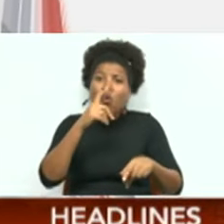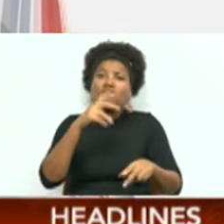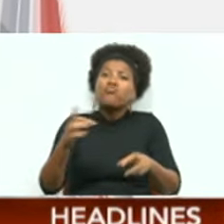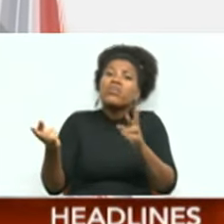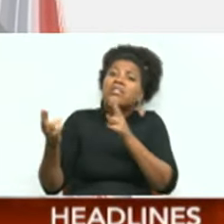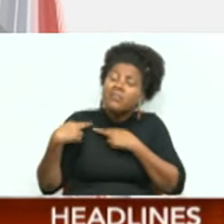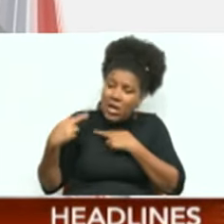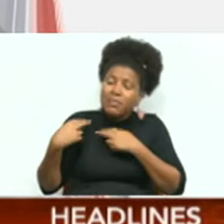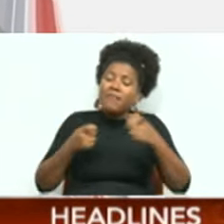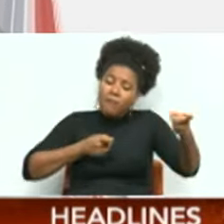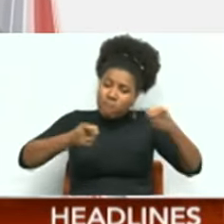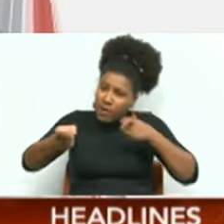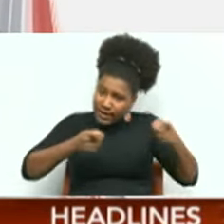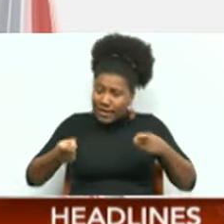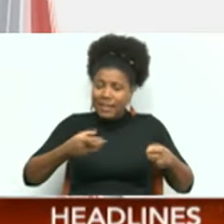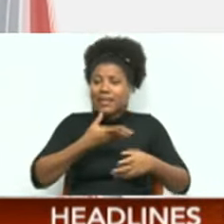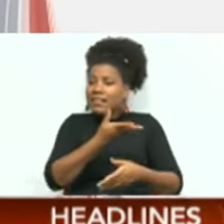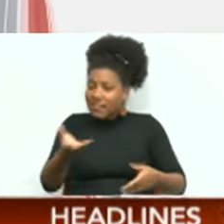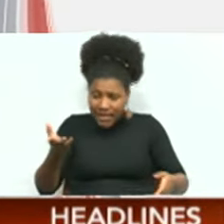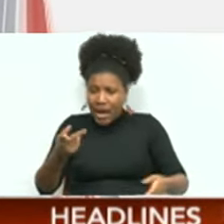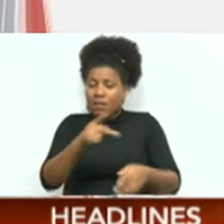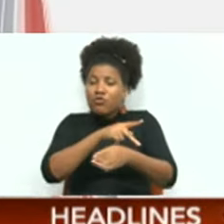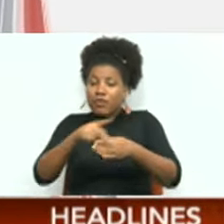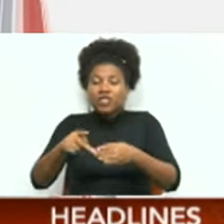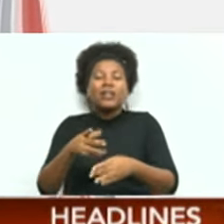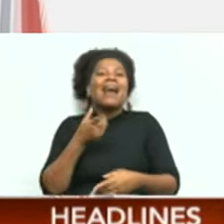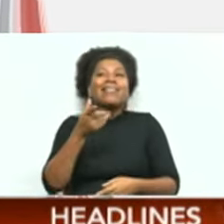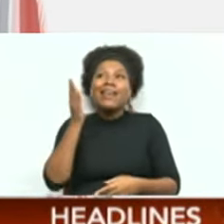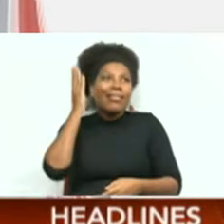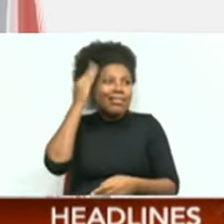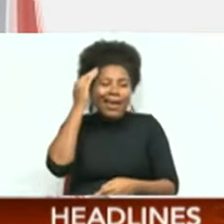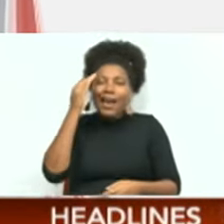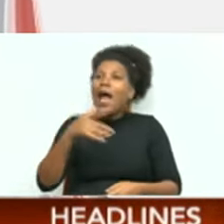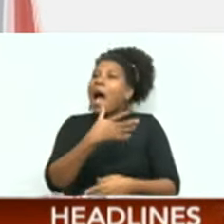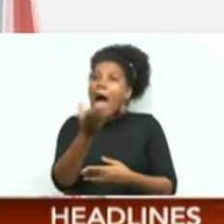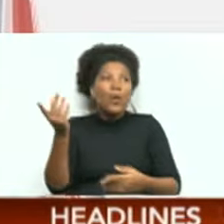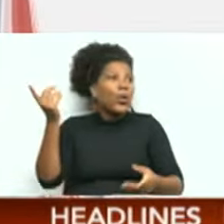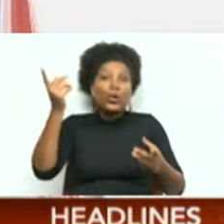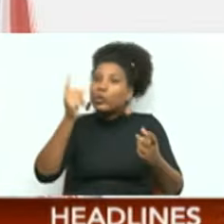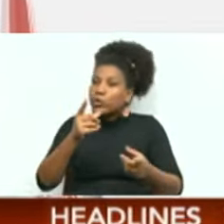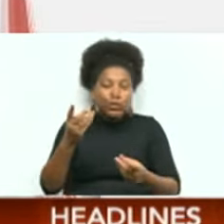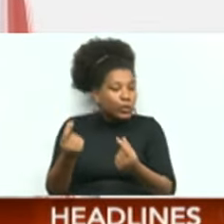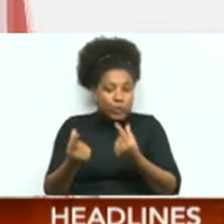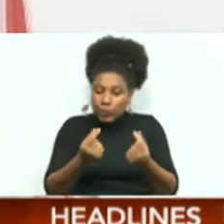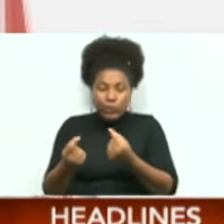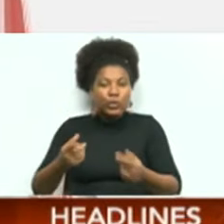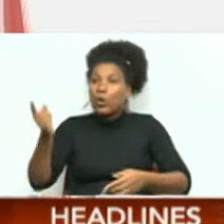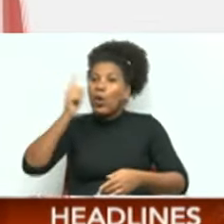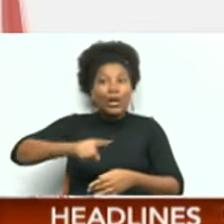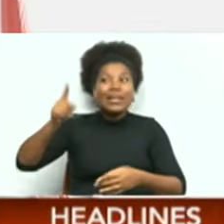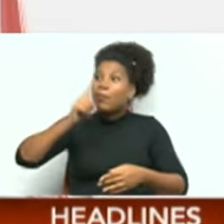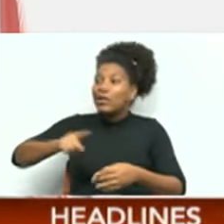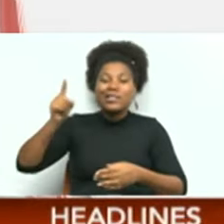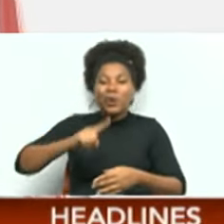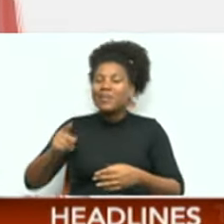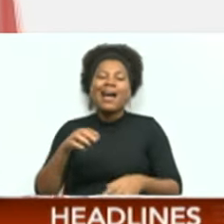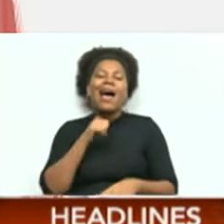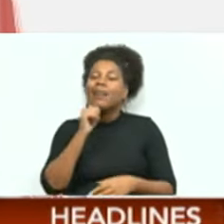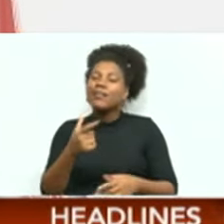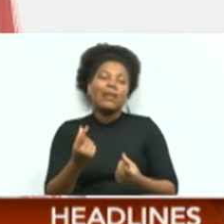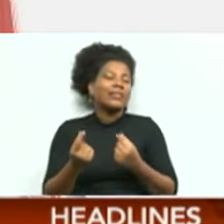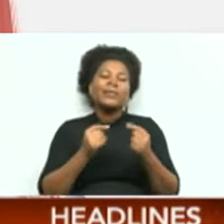regulating their professions and they expect the minister to do it. And I will not fall into that political trap.